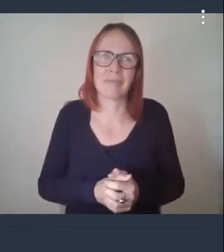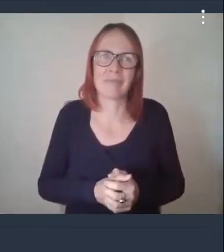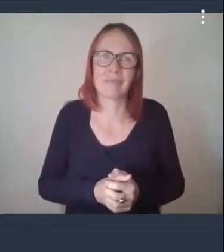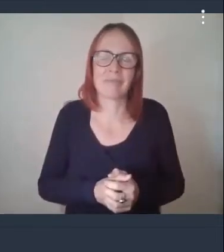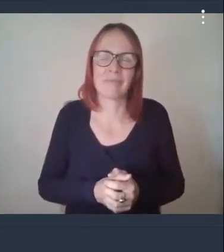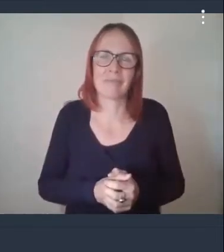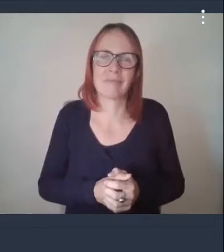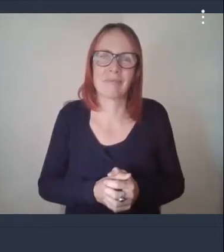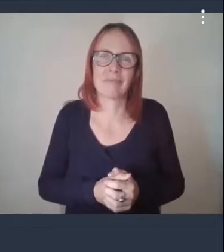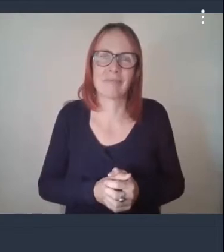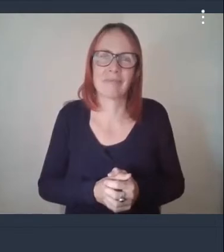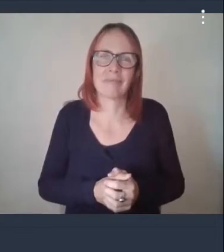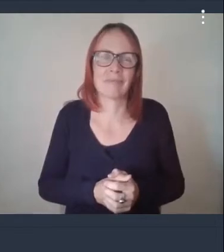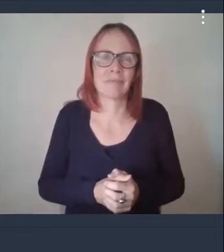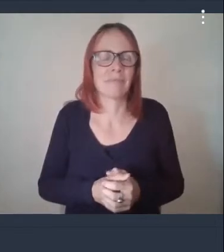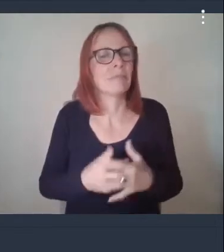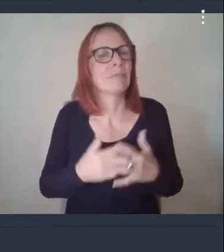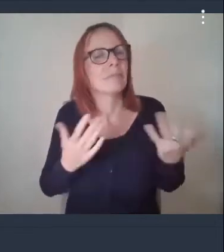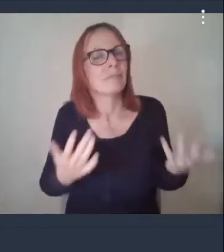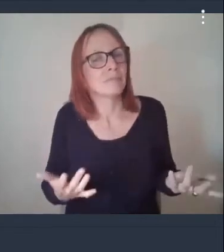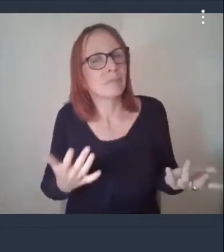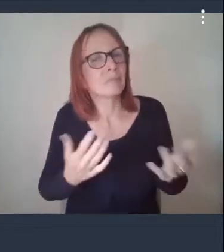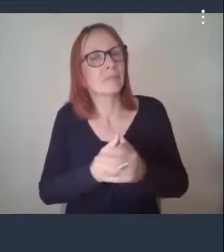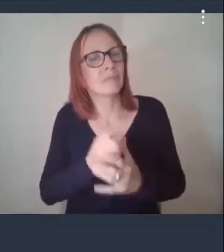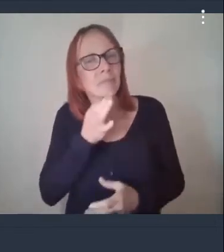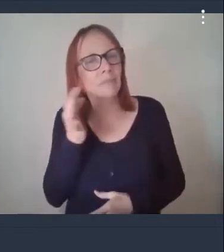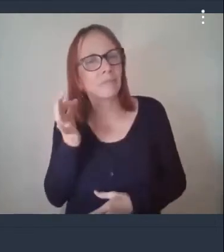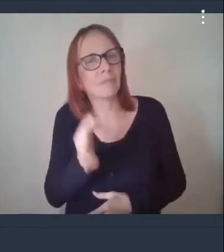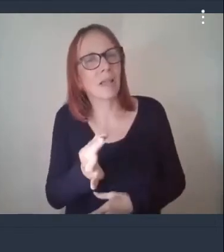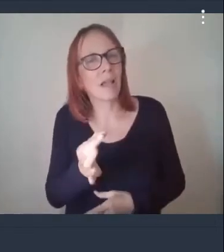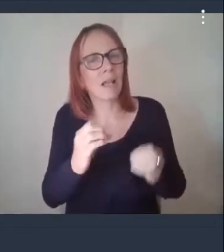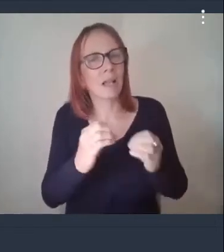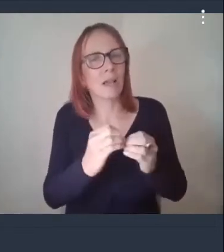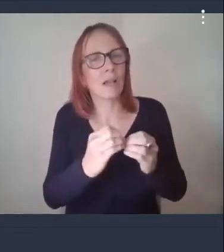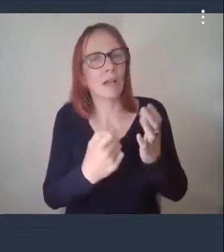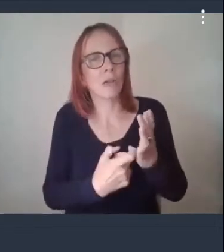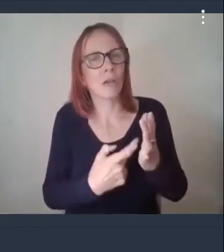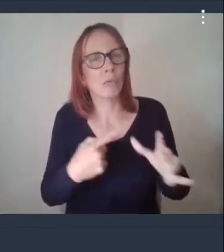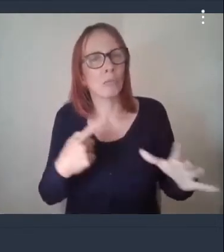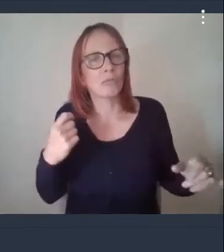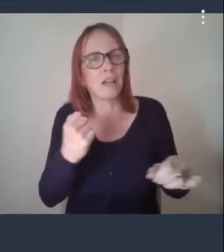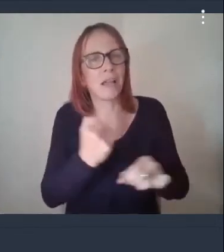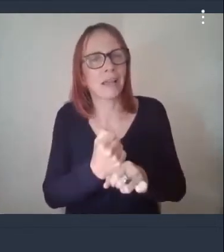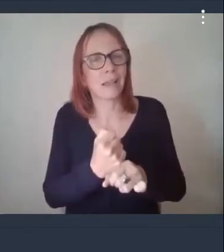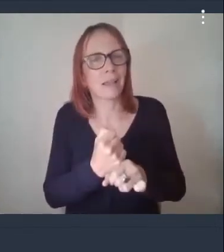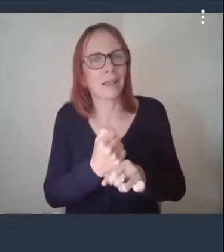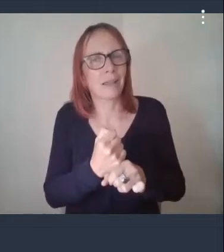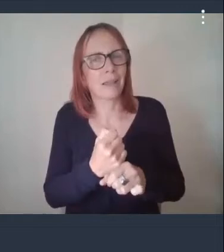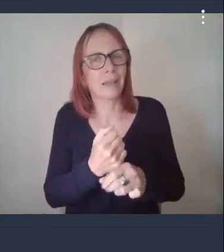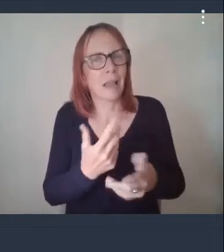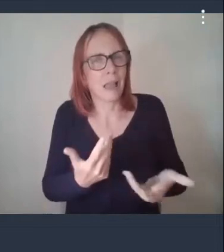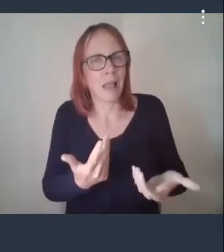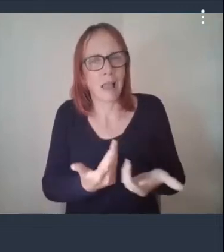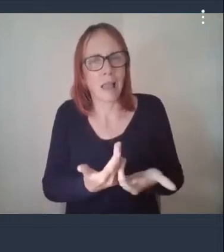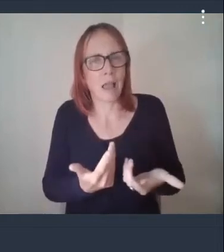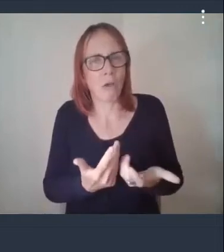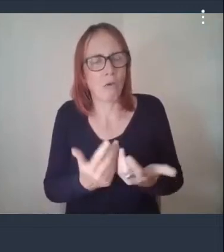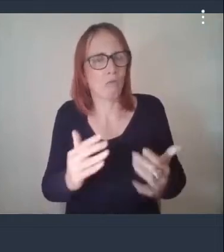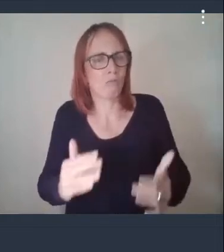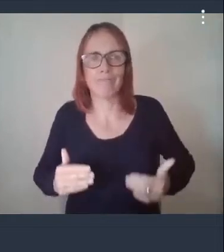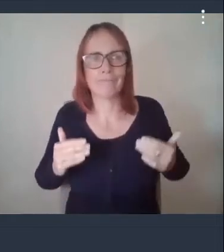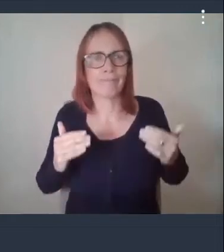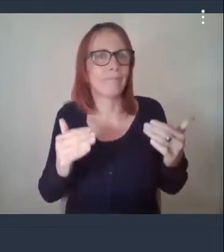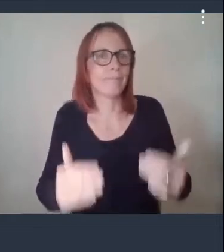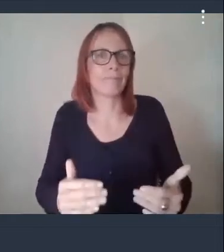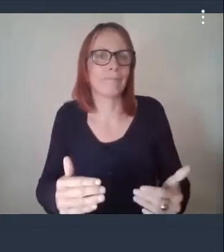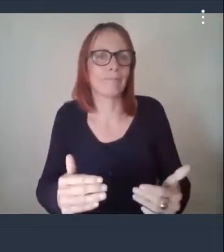so how do you think um brag is going to be able to move forward you know